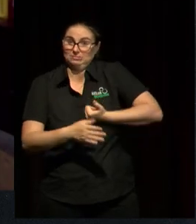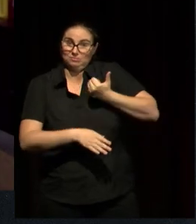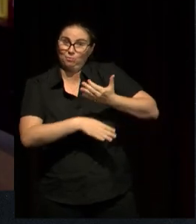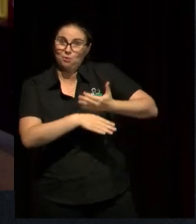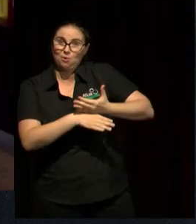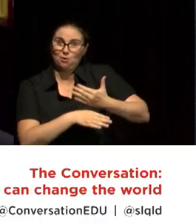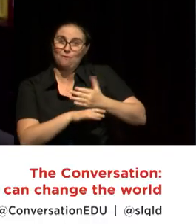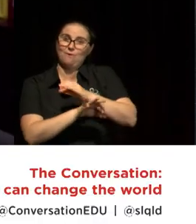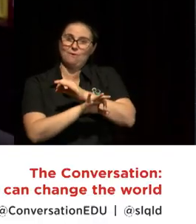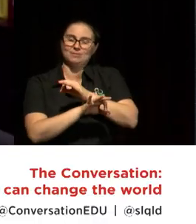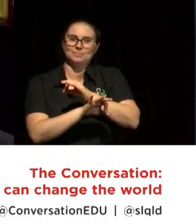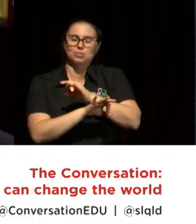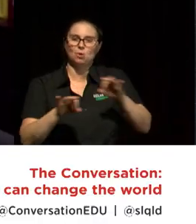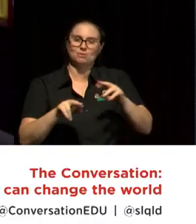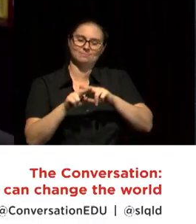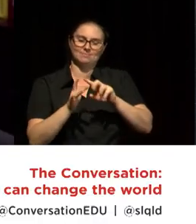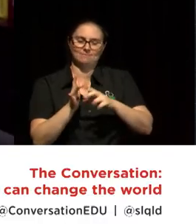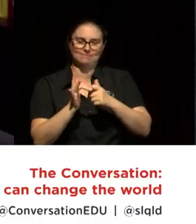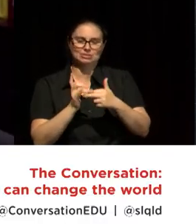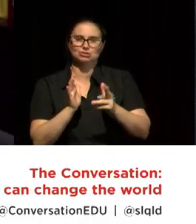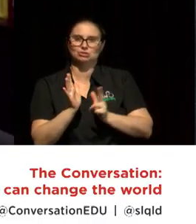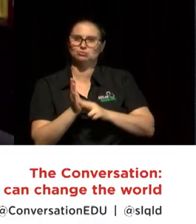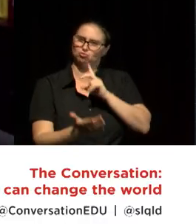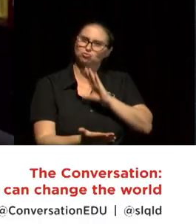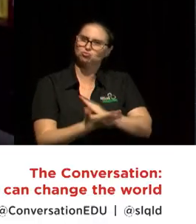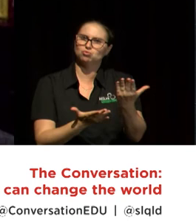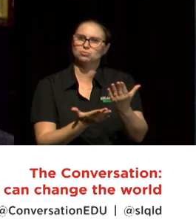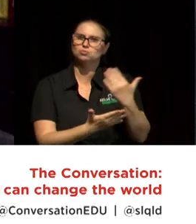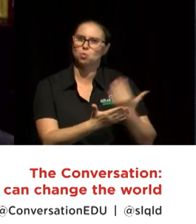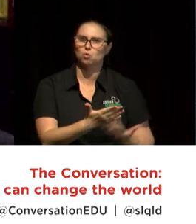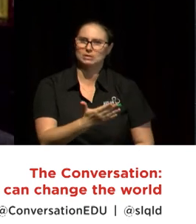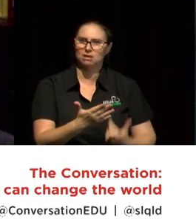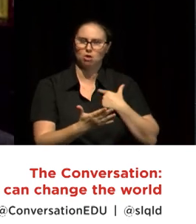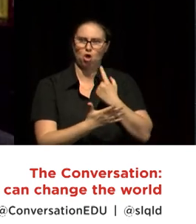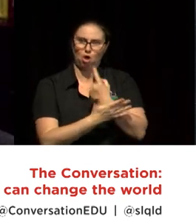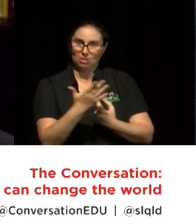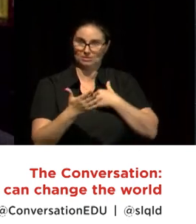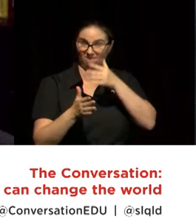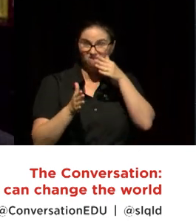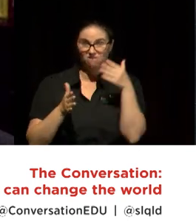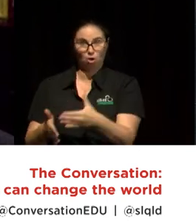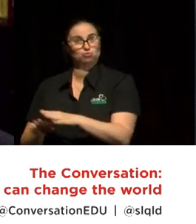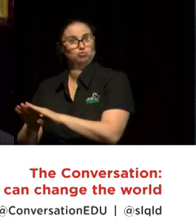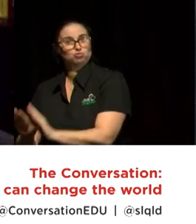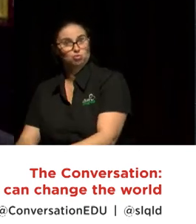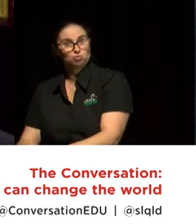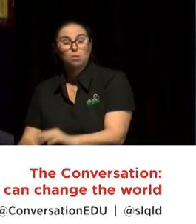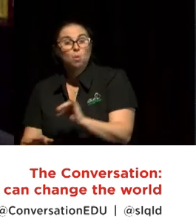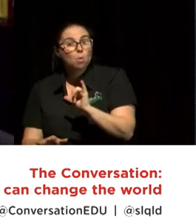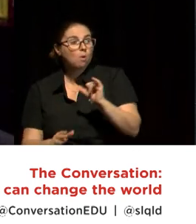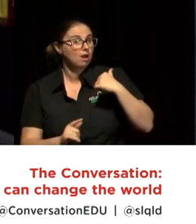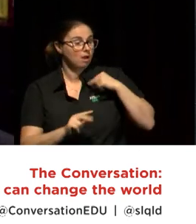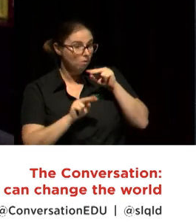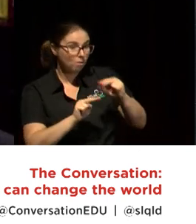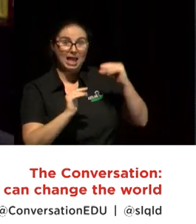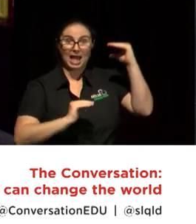career started. I've only ever worked in the area of children. I've only ever looked at adults writing about their childhoods or